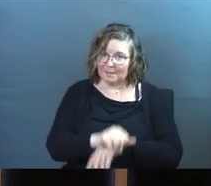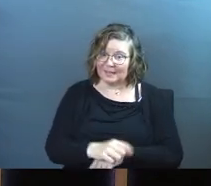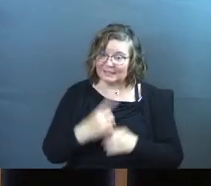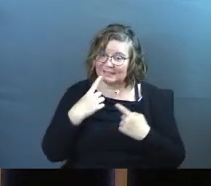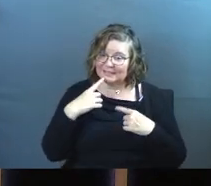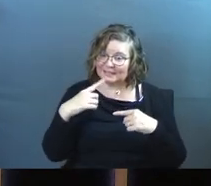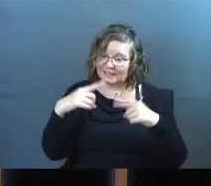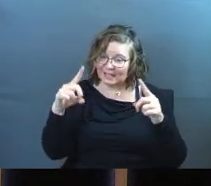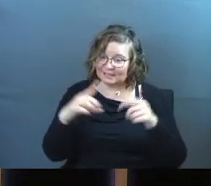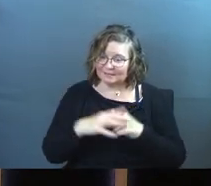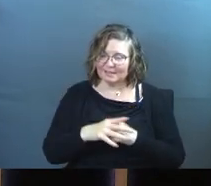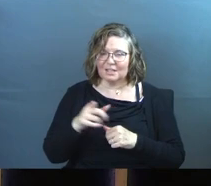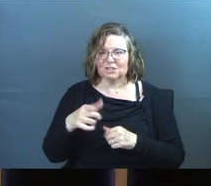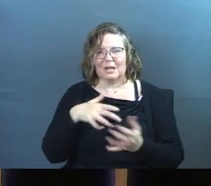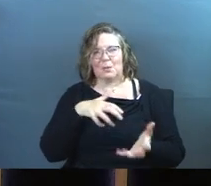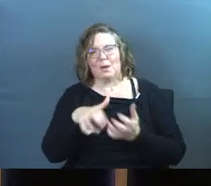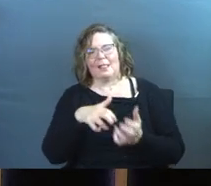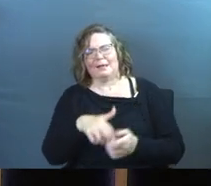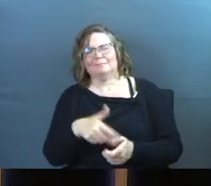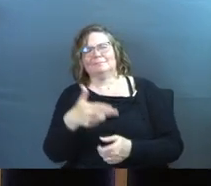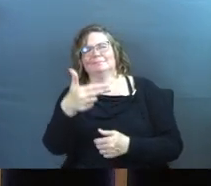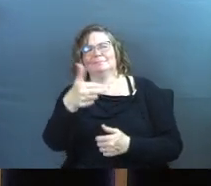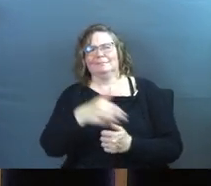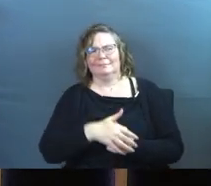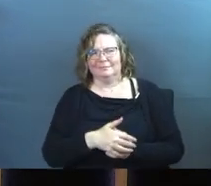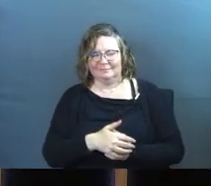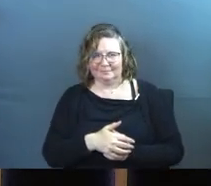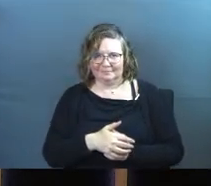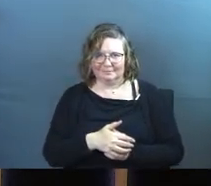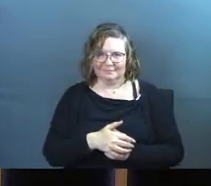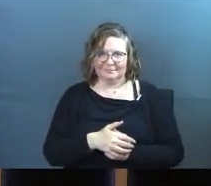successes, and she will laugh at you out loud.